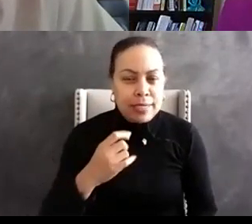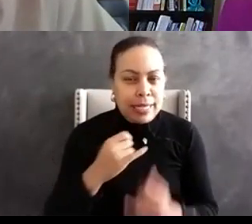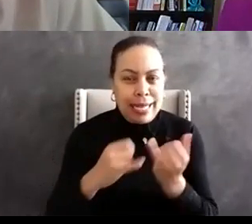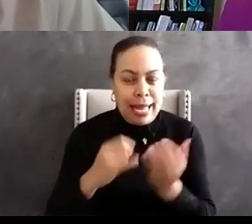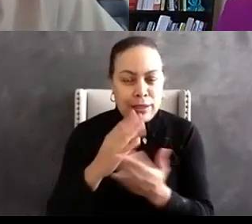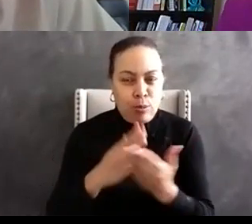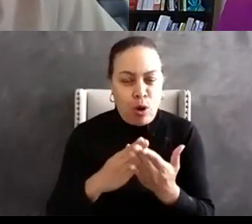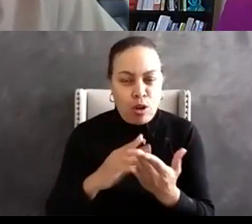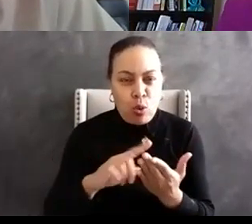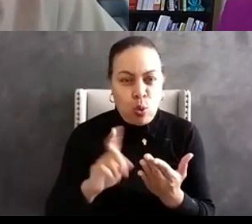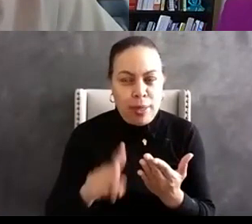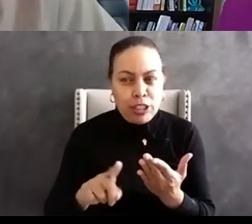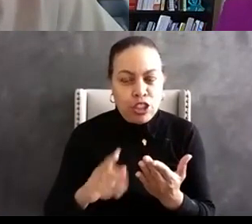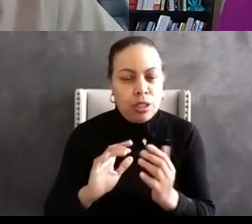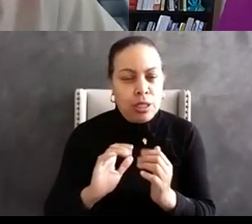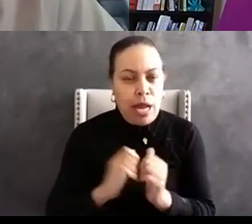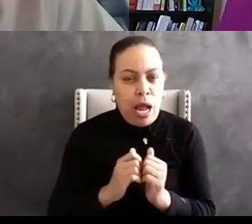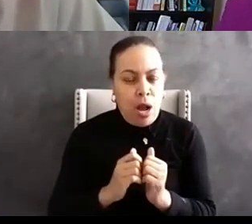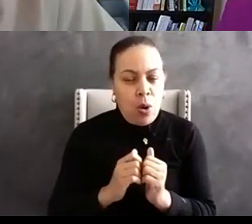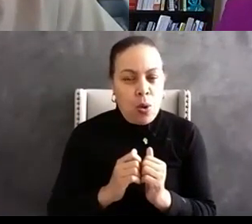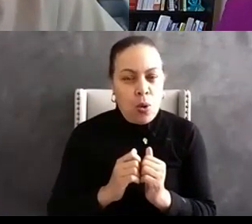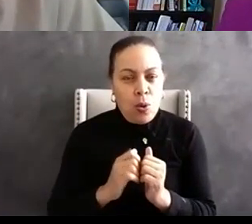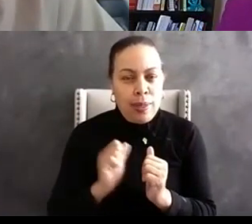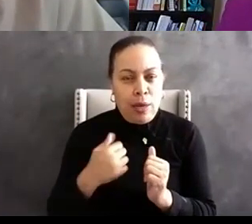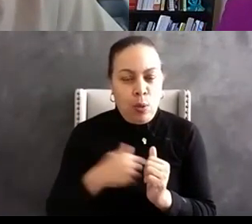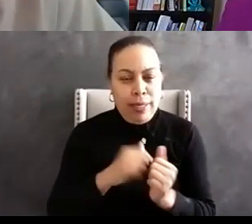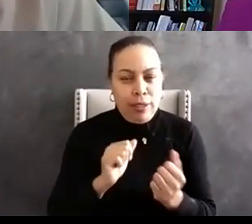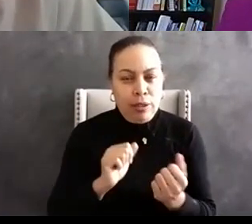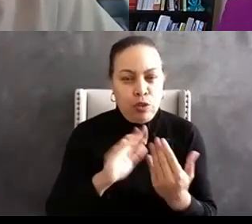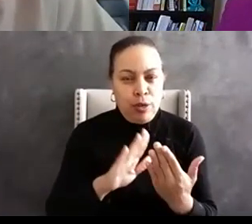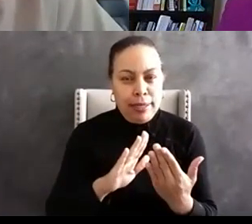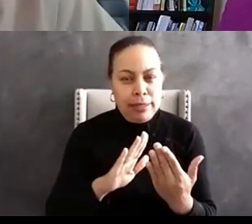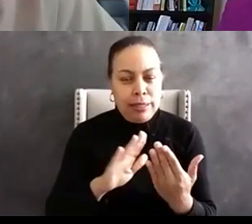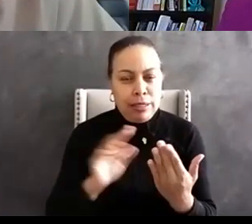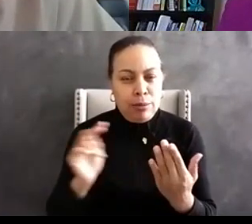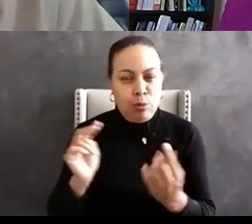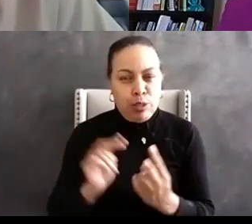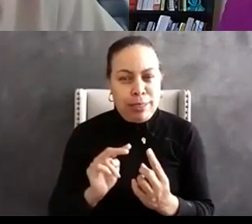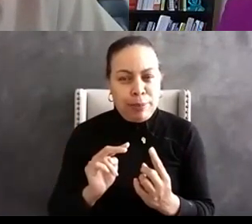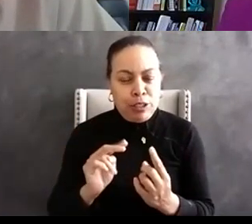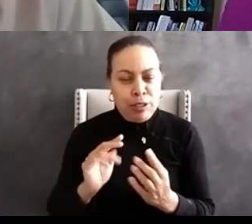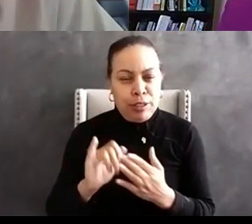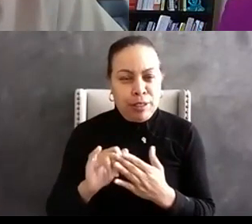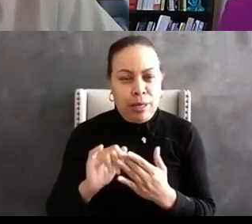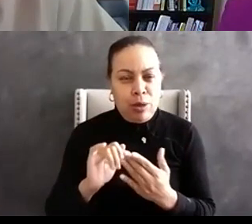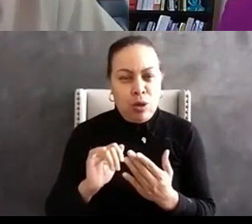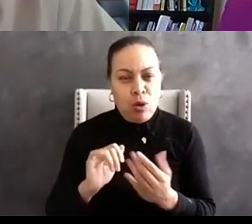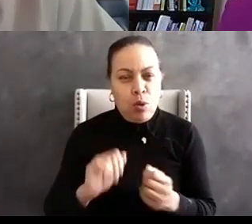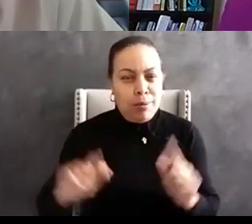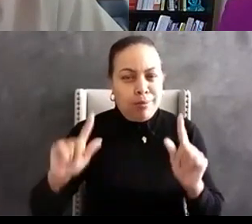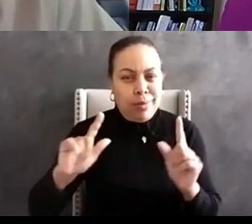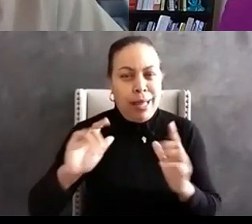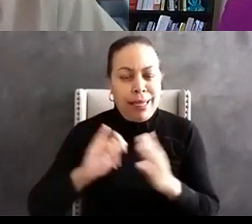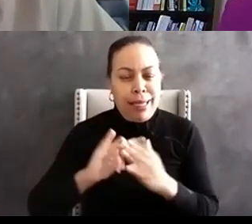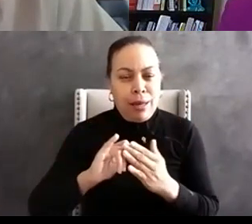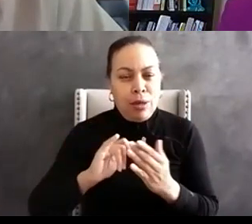question is how is it that we can address this perception that all i'm gonna i'm adding the all term